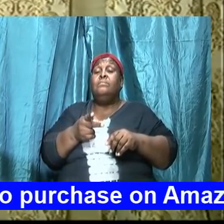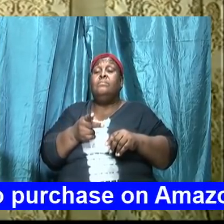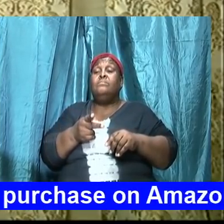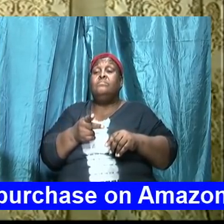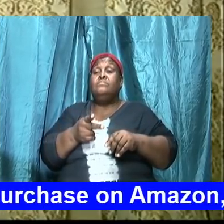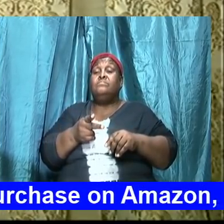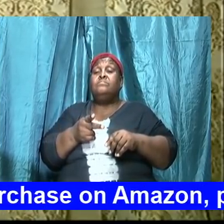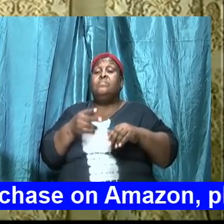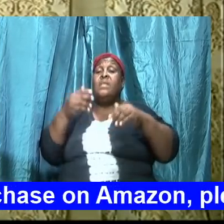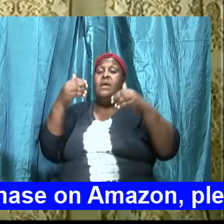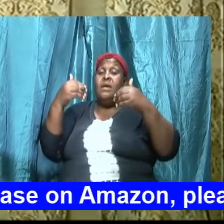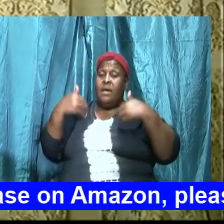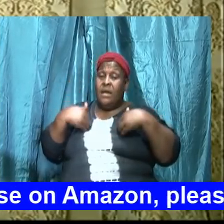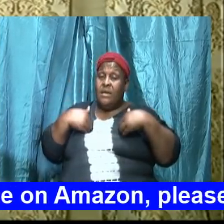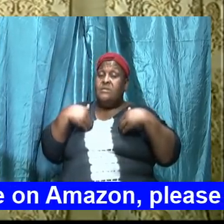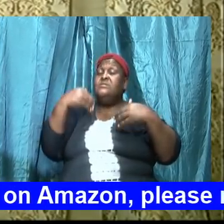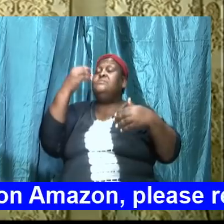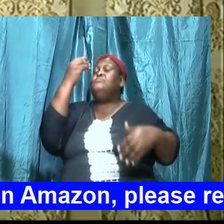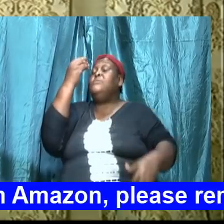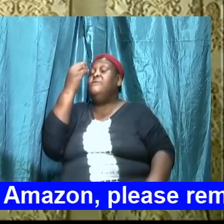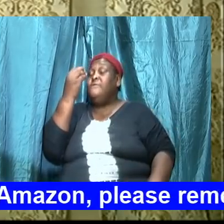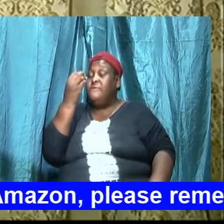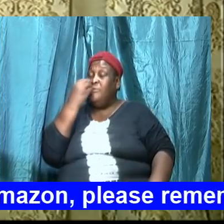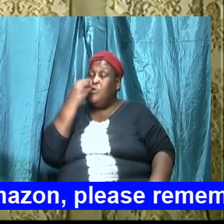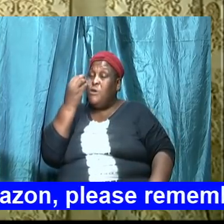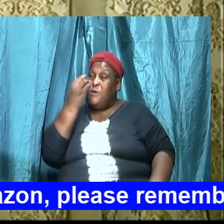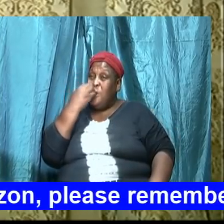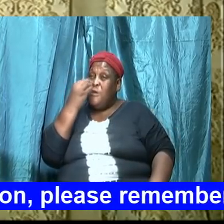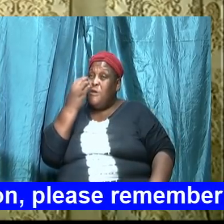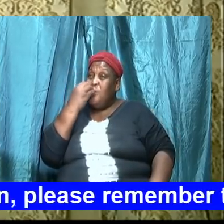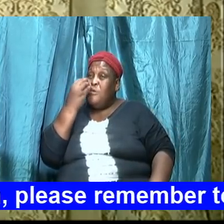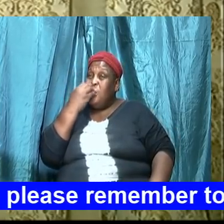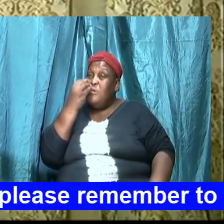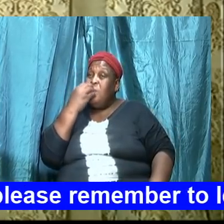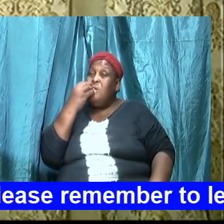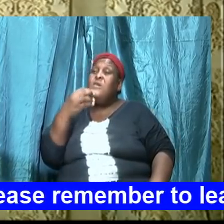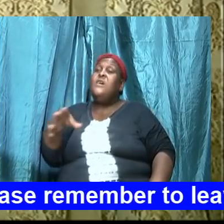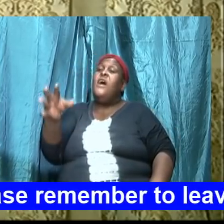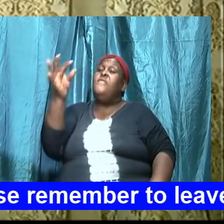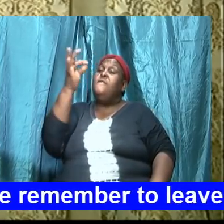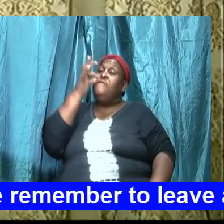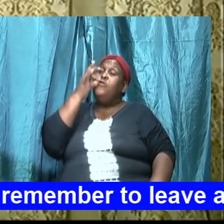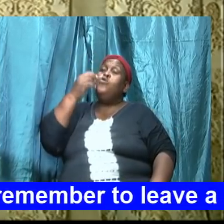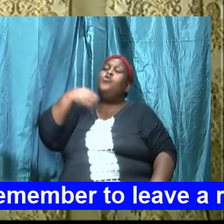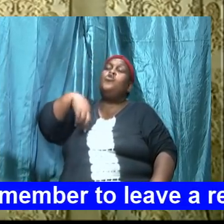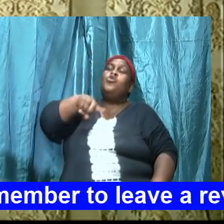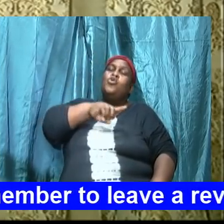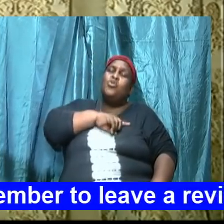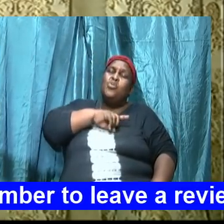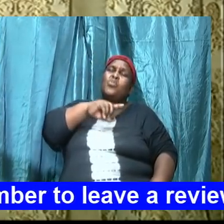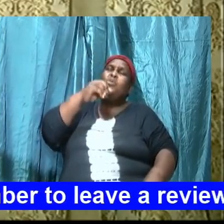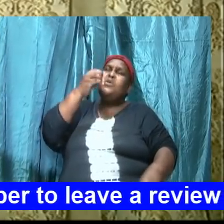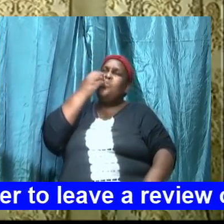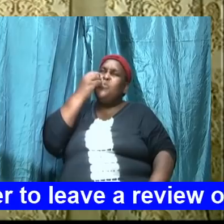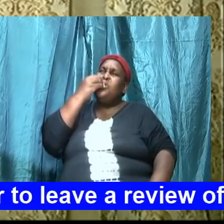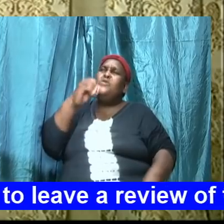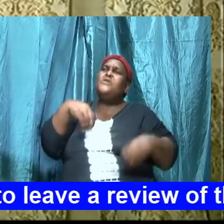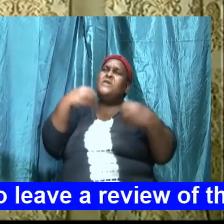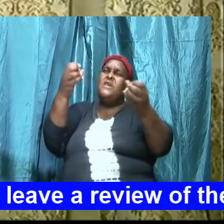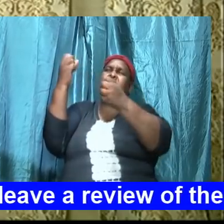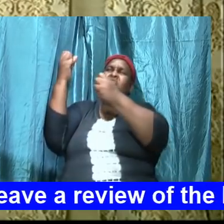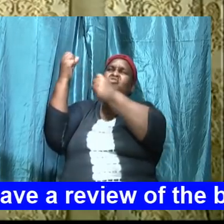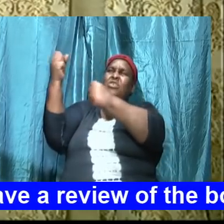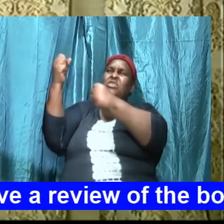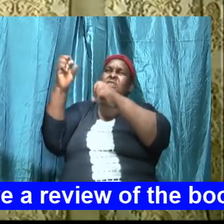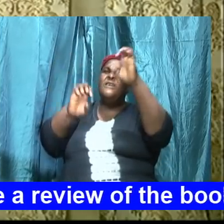has to be fed and the food that we eat to give strength and energy to the